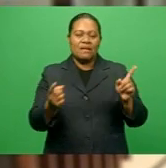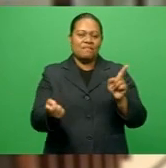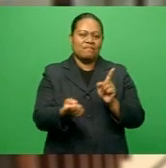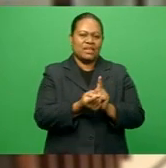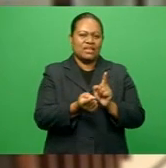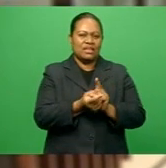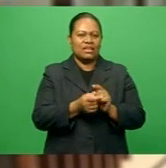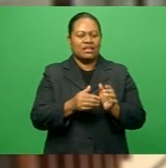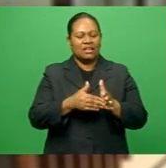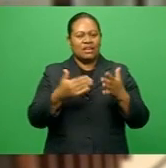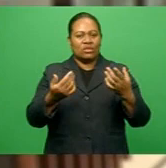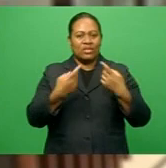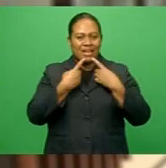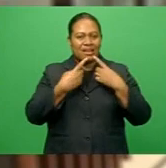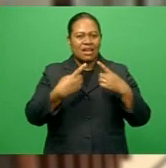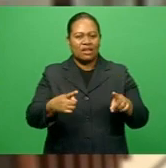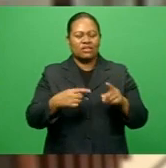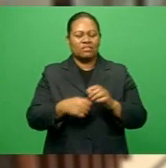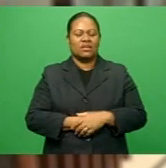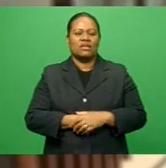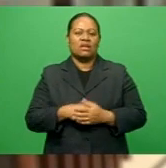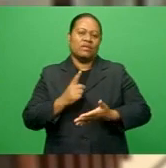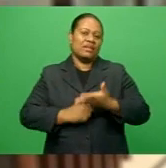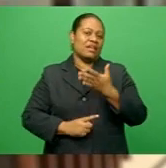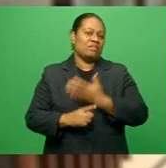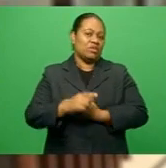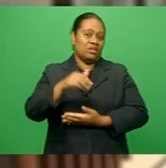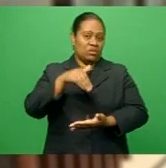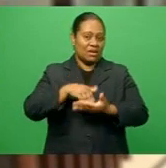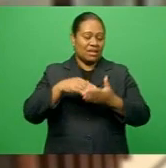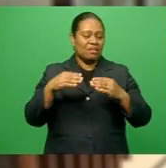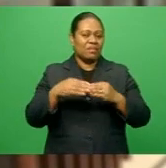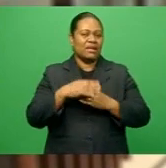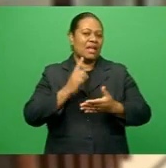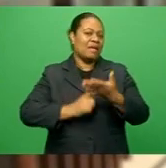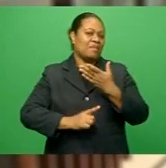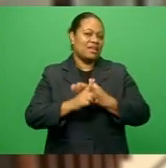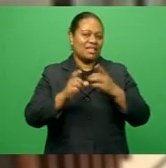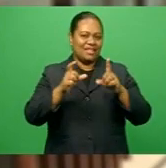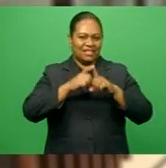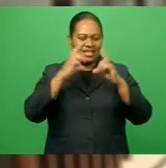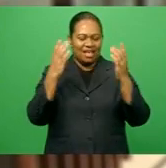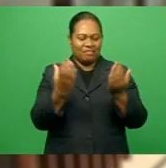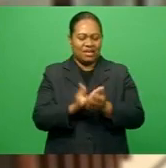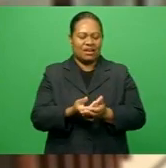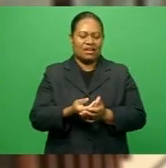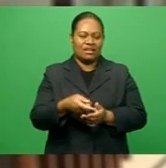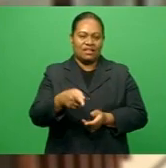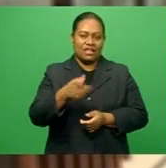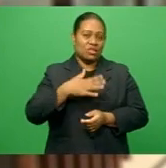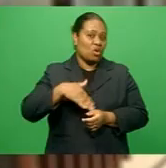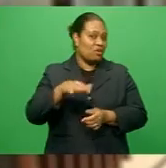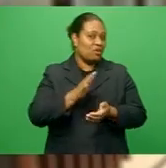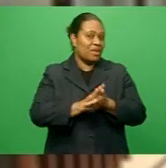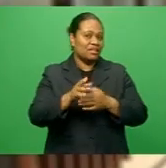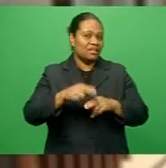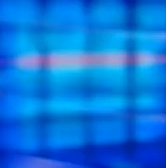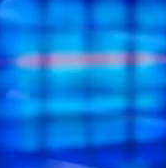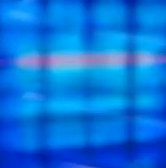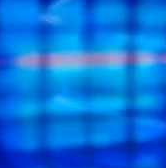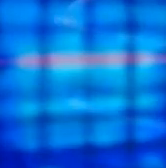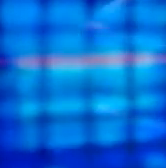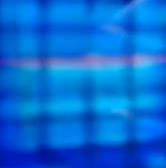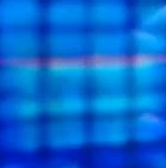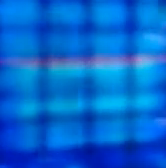the expected announcement of stimulus measures when the central bank meets in December. And that's all from HFC Bank for this week. Vinaka.